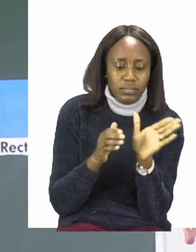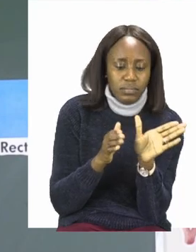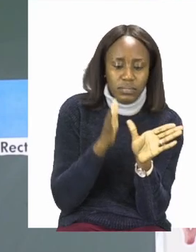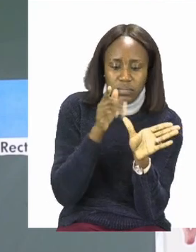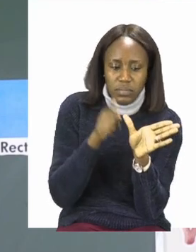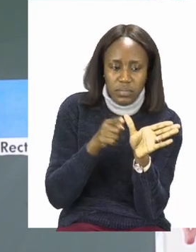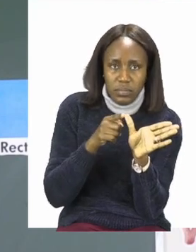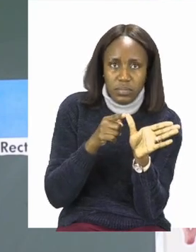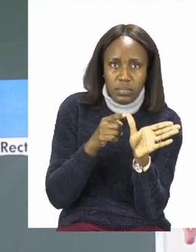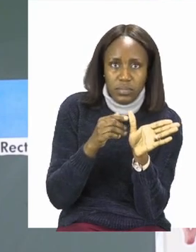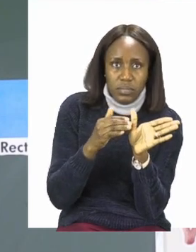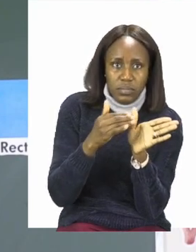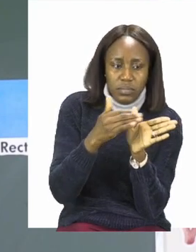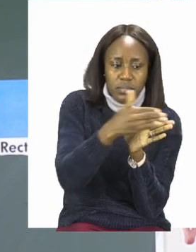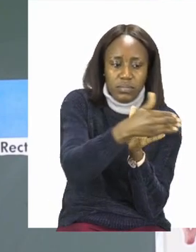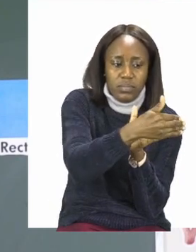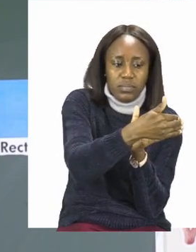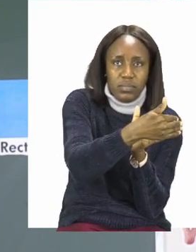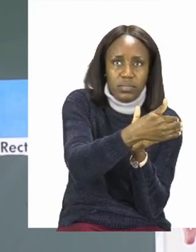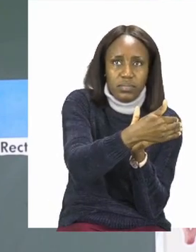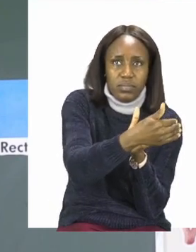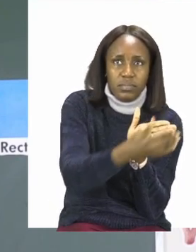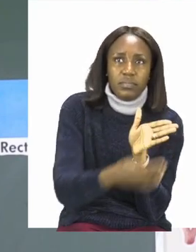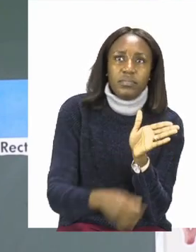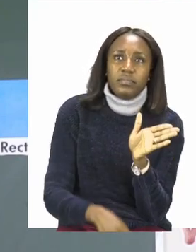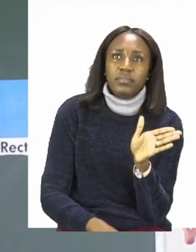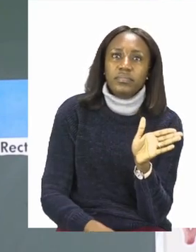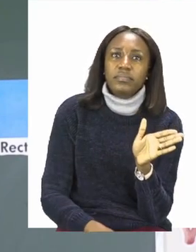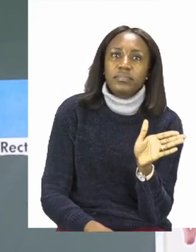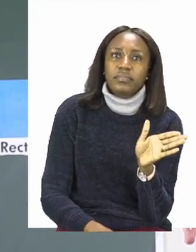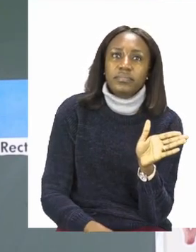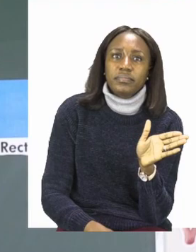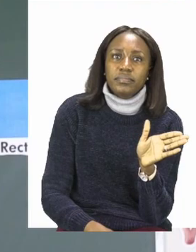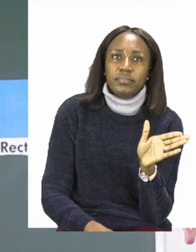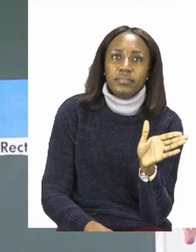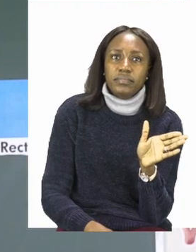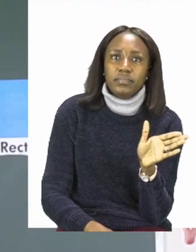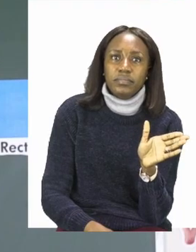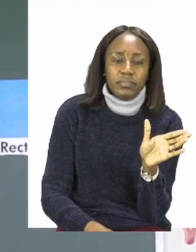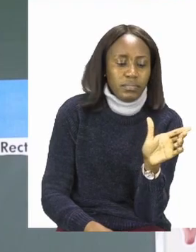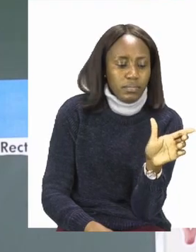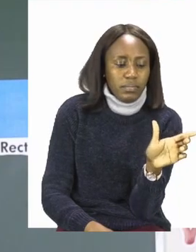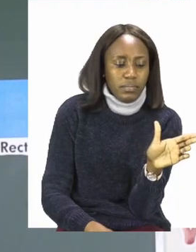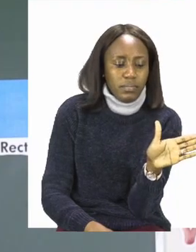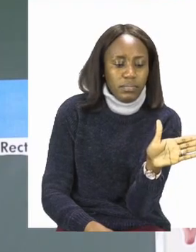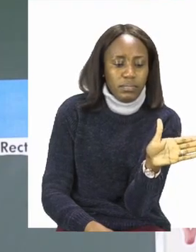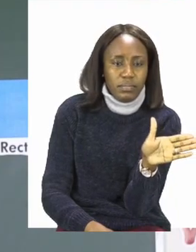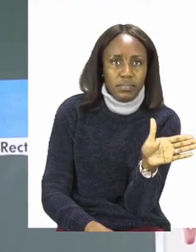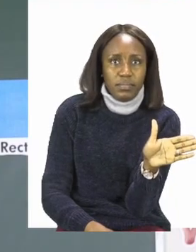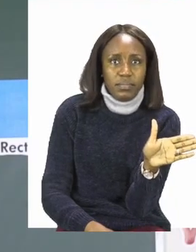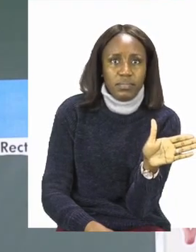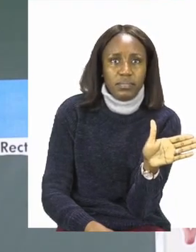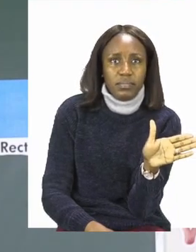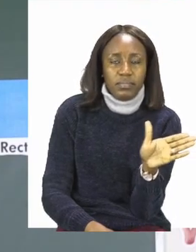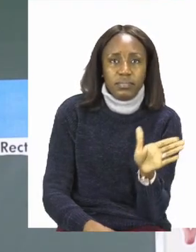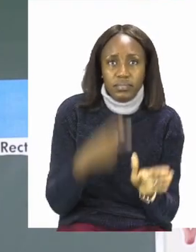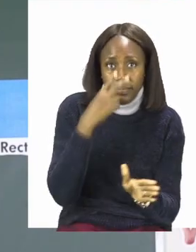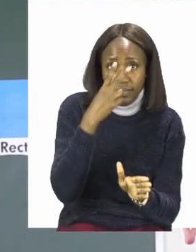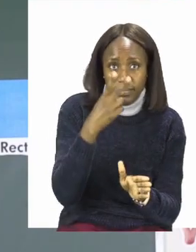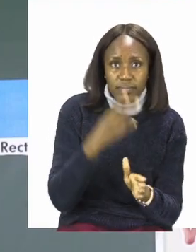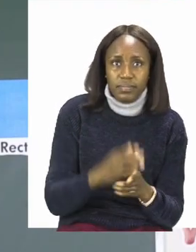thumb to your longest finger. So if I were to see how